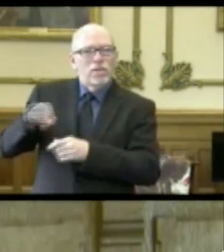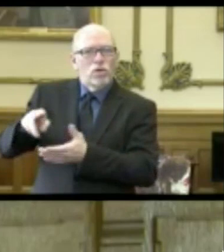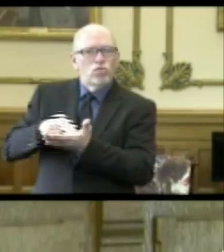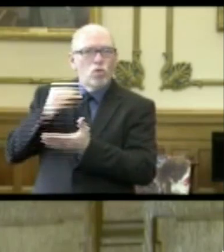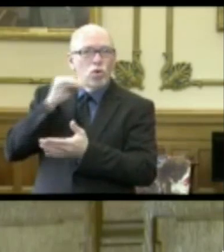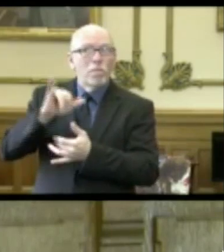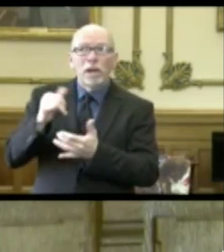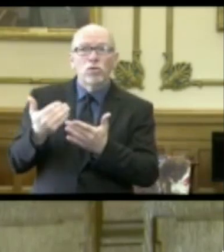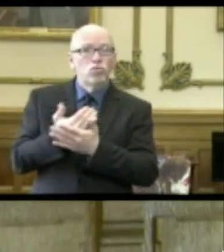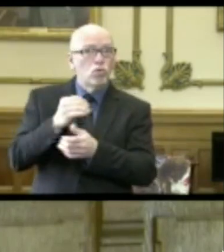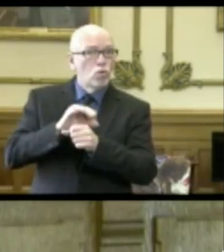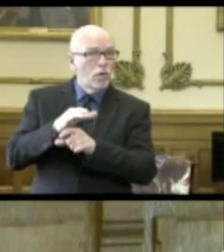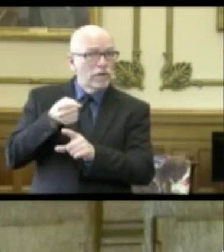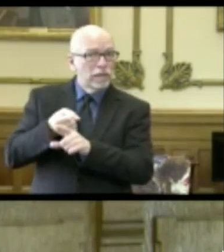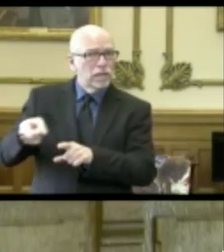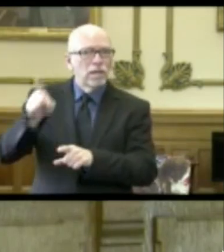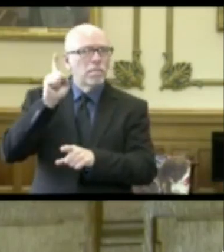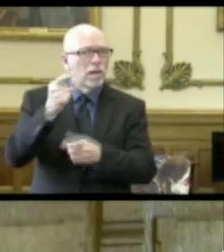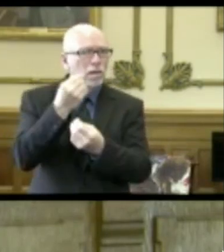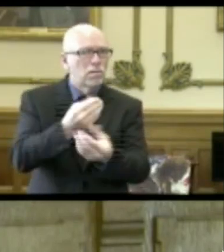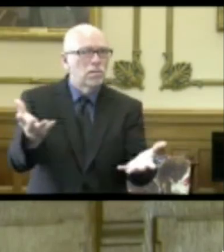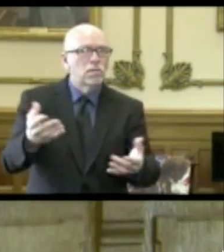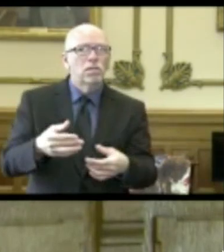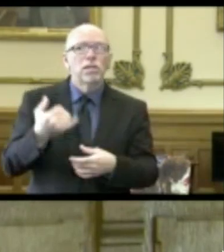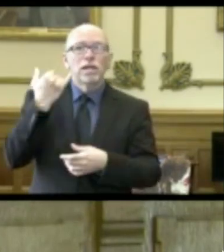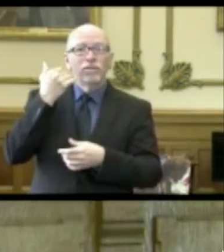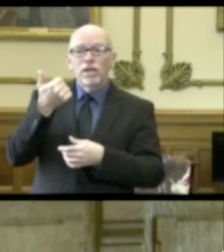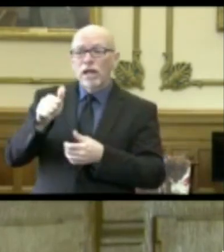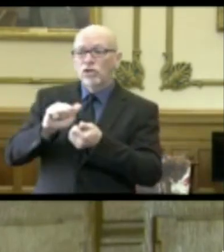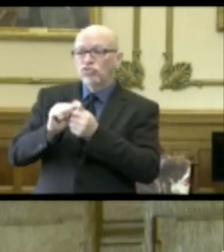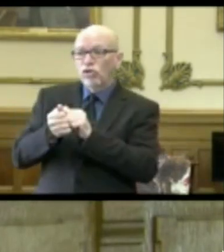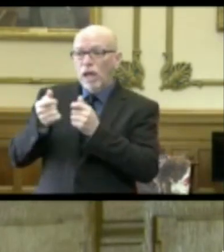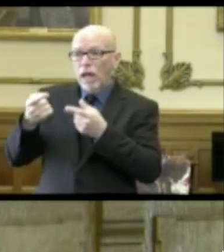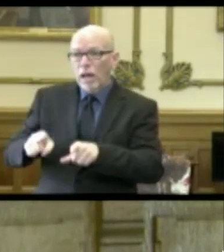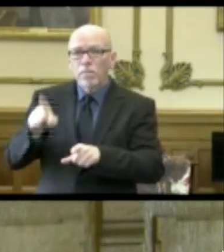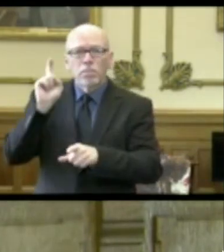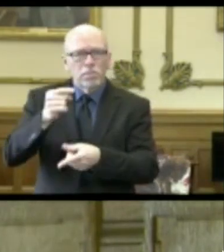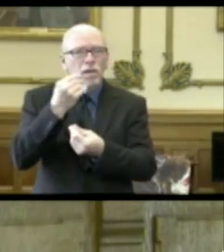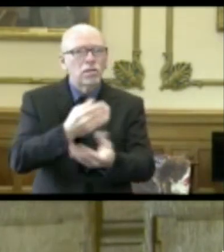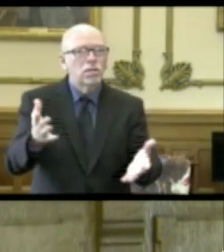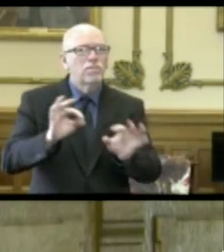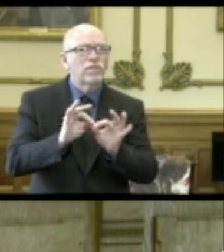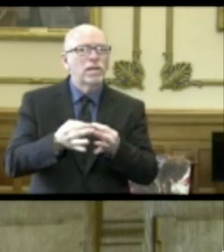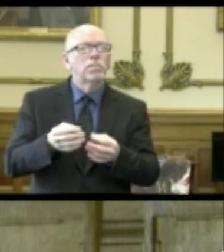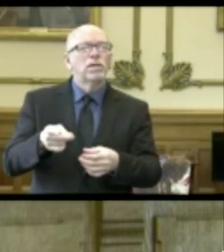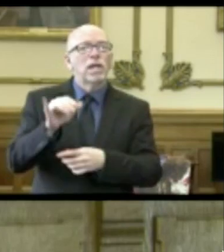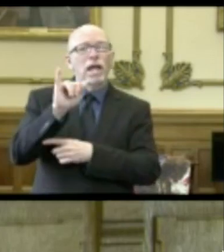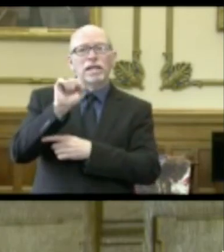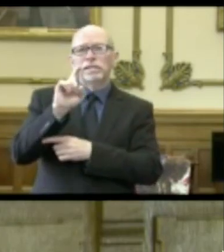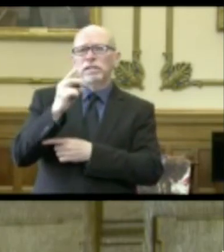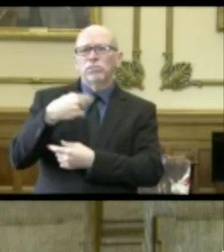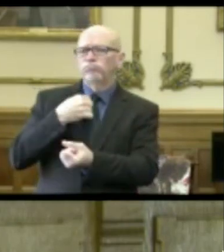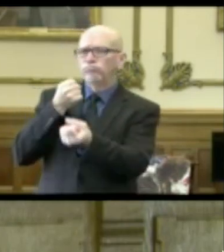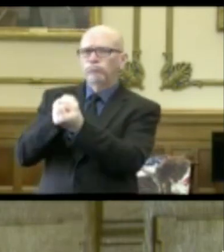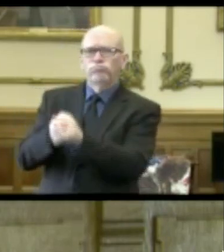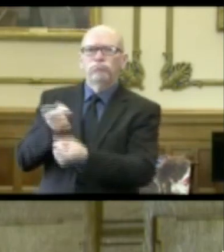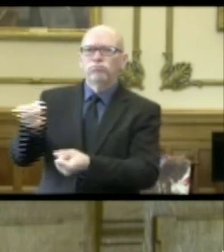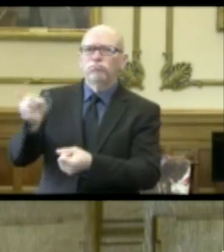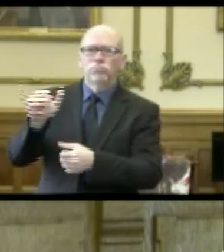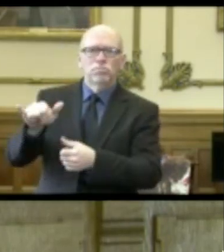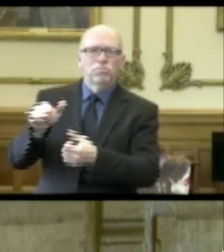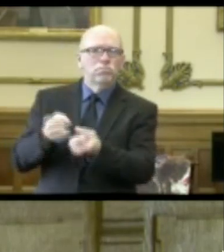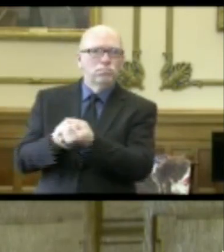as when new cases of COVID-19 occur or if any changes occur. This is something that ISDH supports completely.